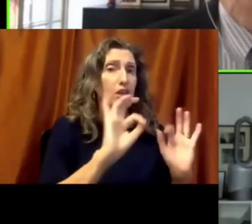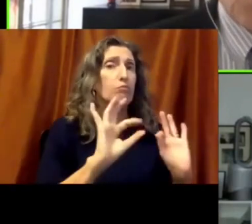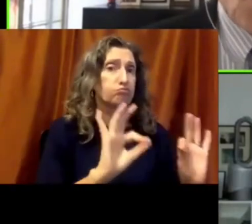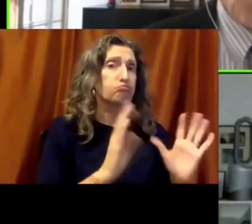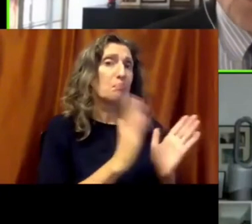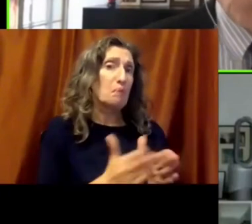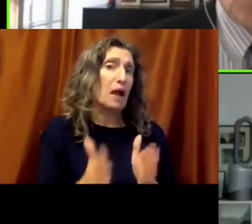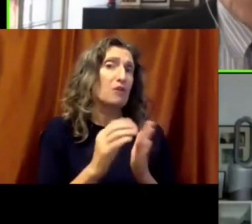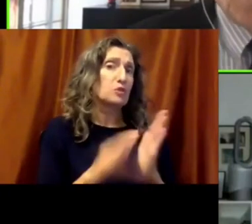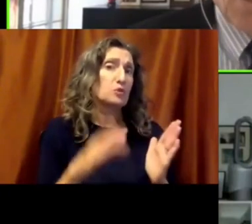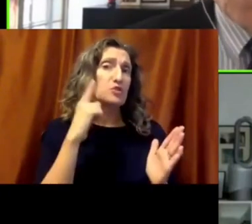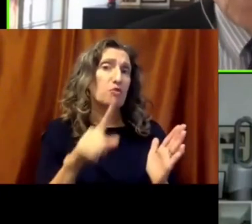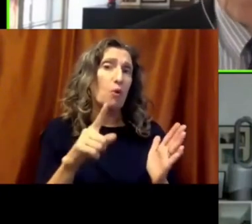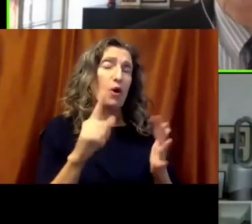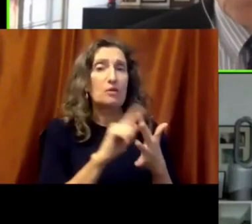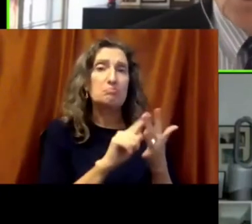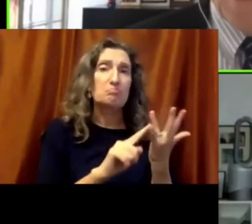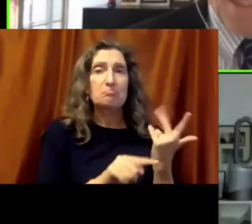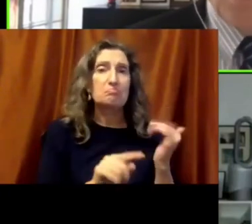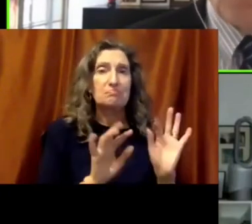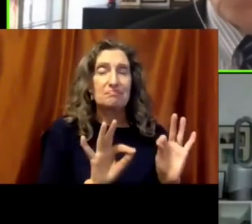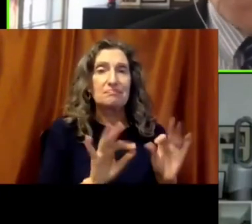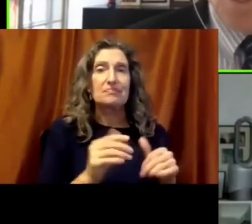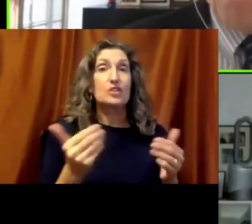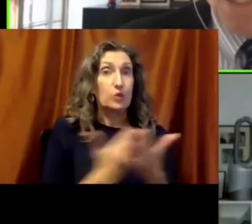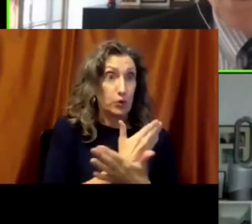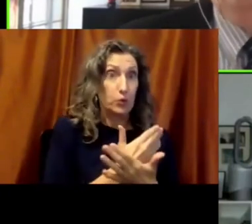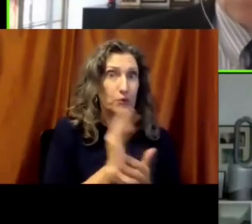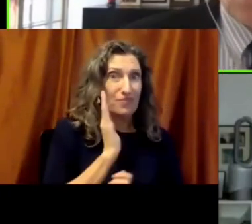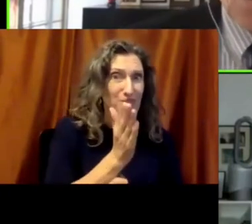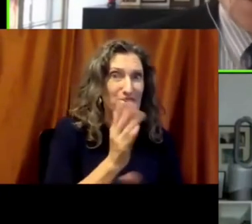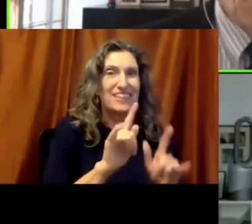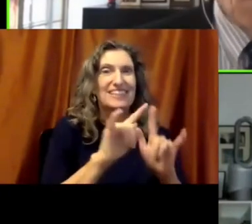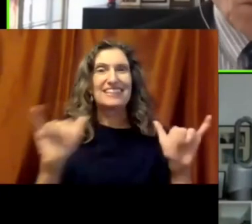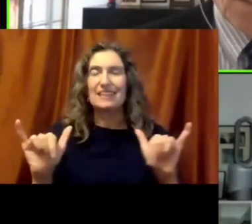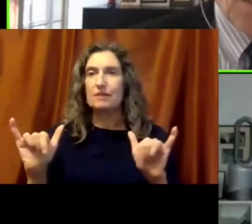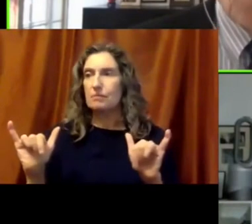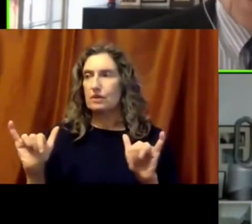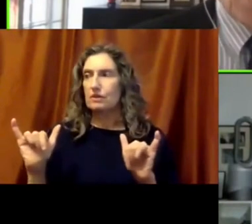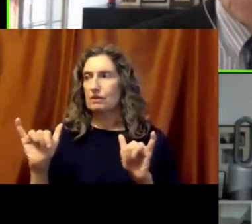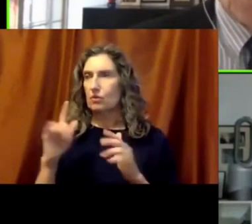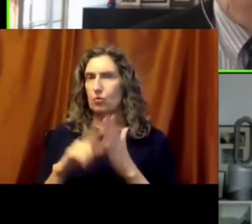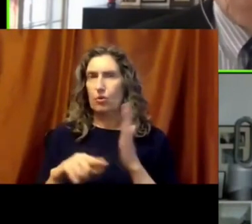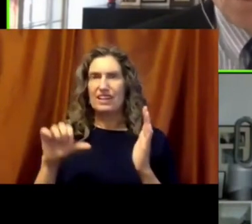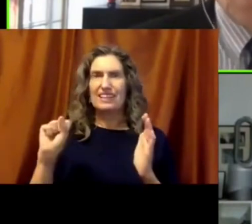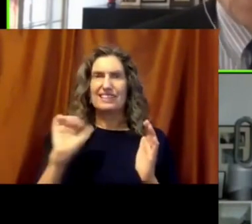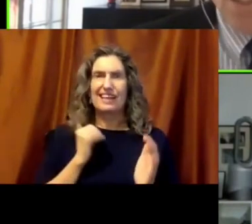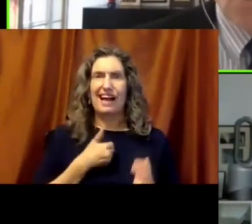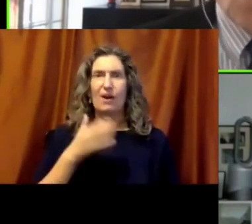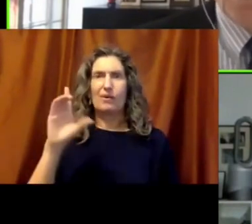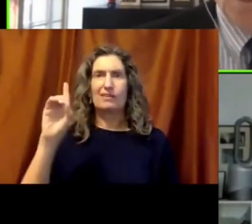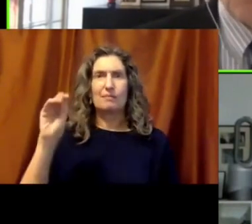for those characteristics, that kind of future, but what is our democracy and